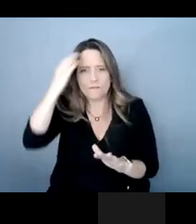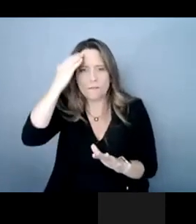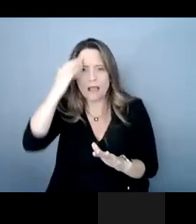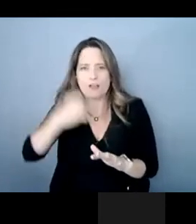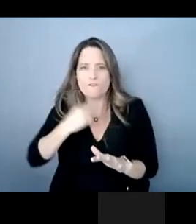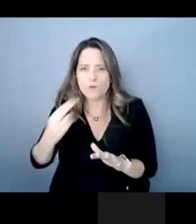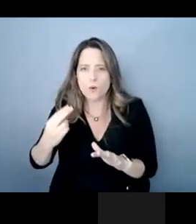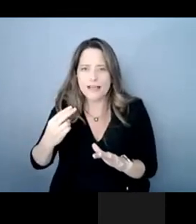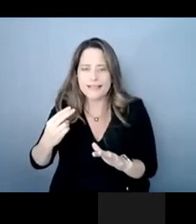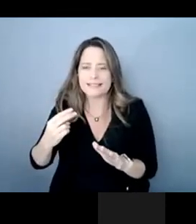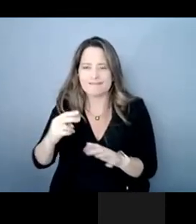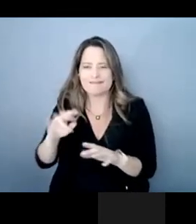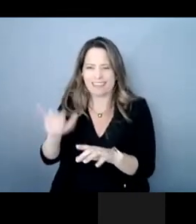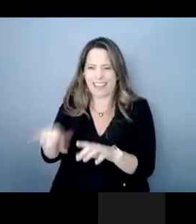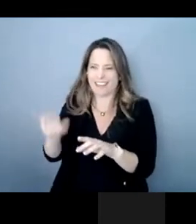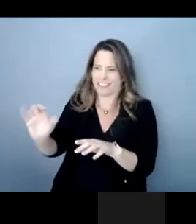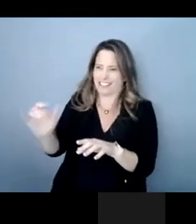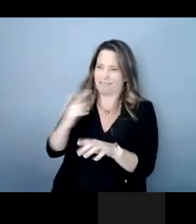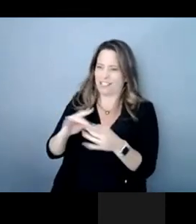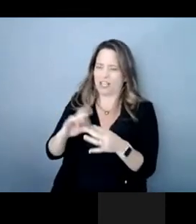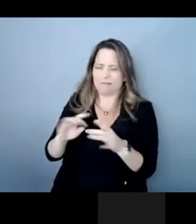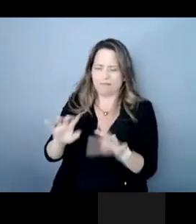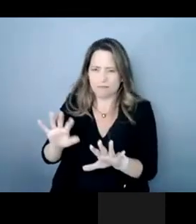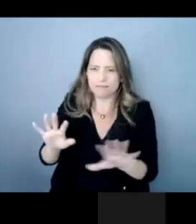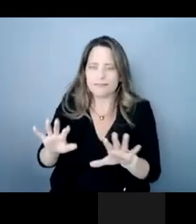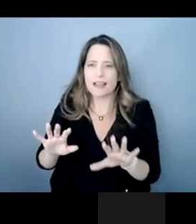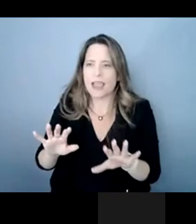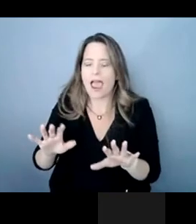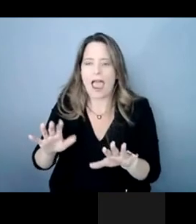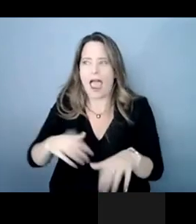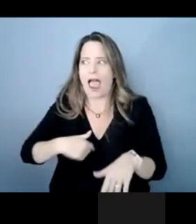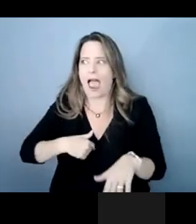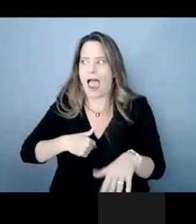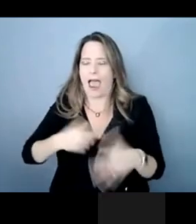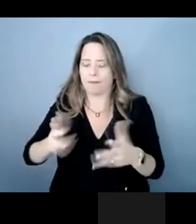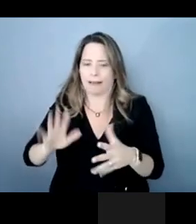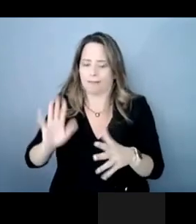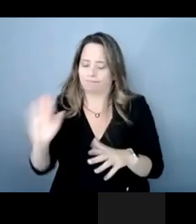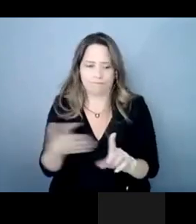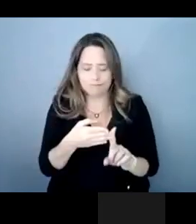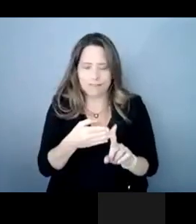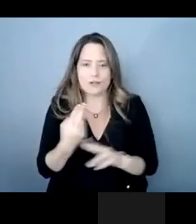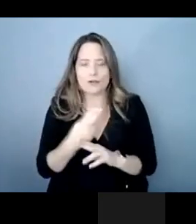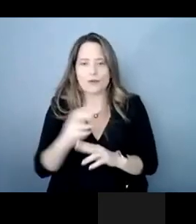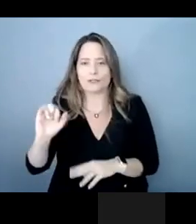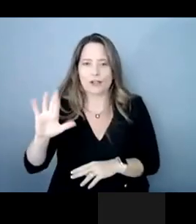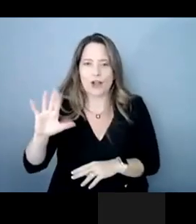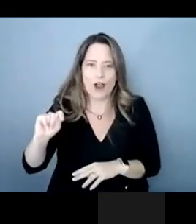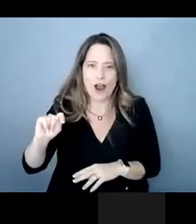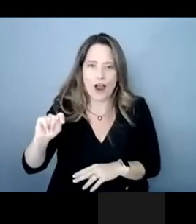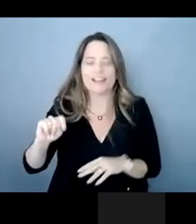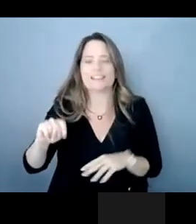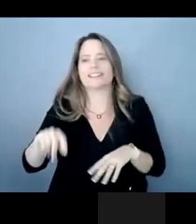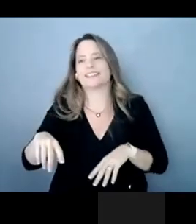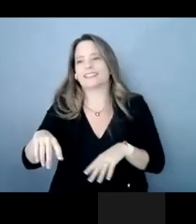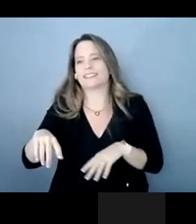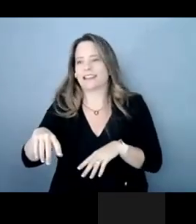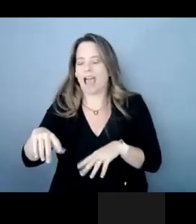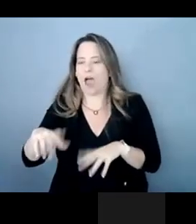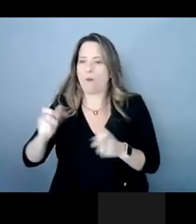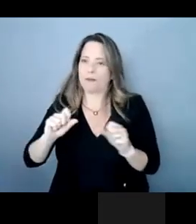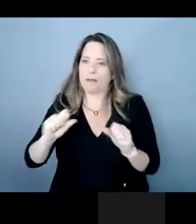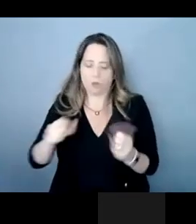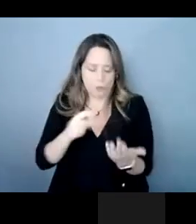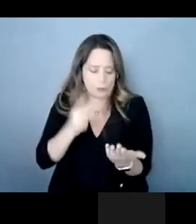where i'm going to absolutely like get the get the cart captioning uh you know get the captioning on my cell